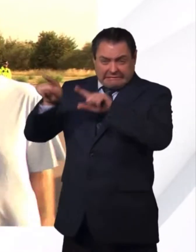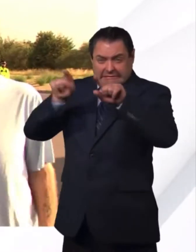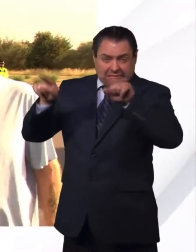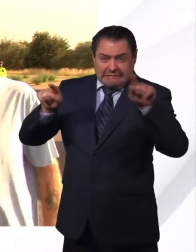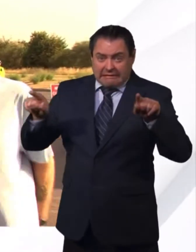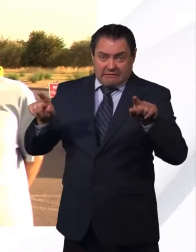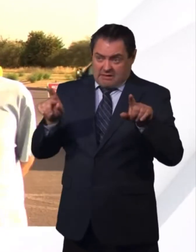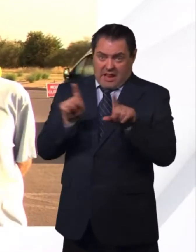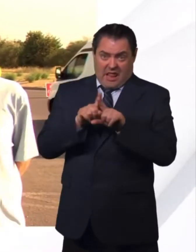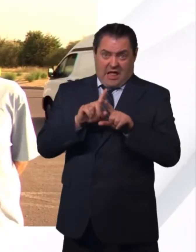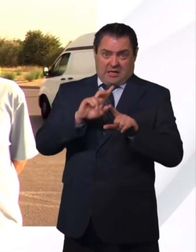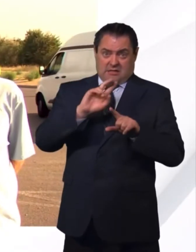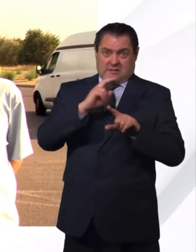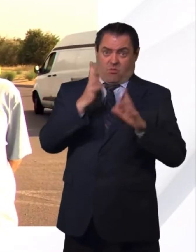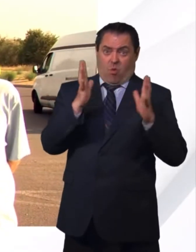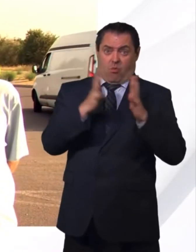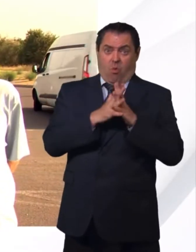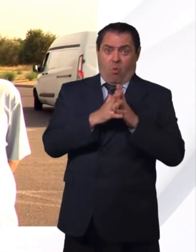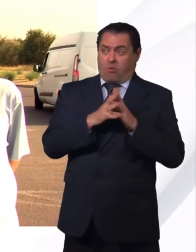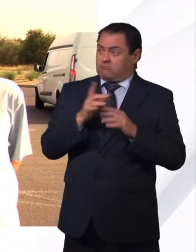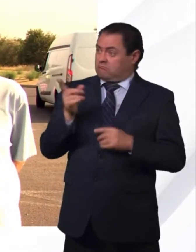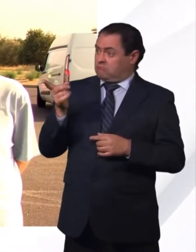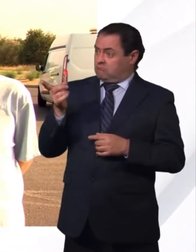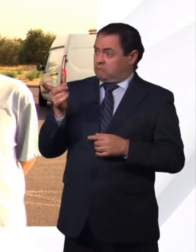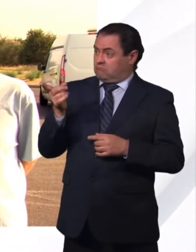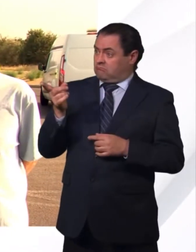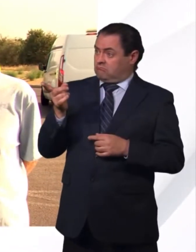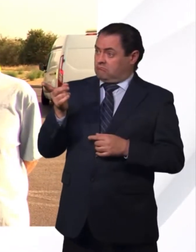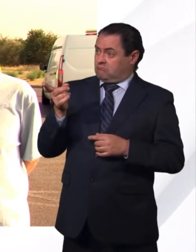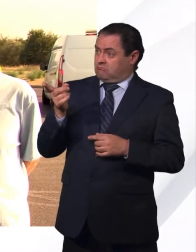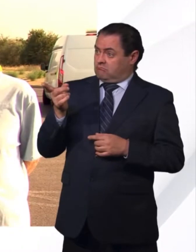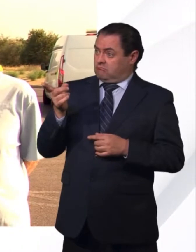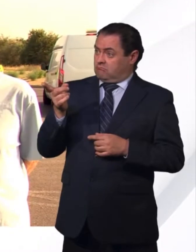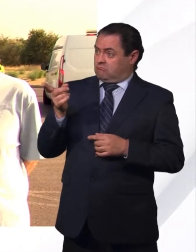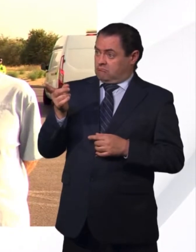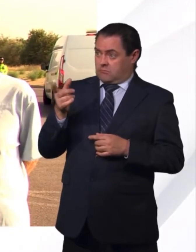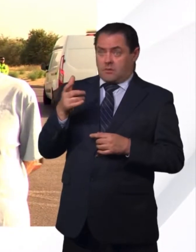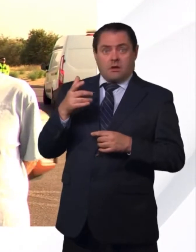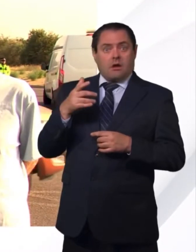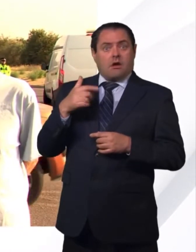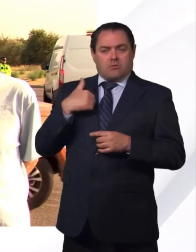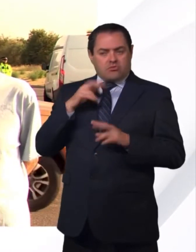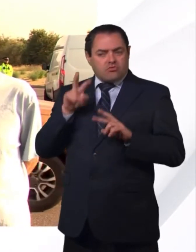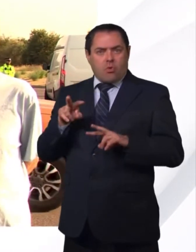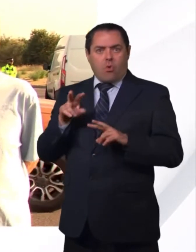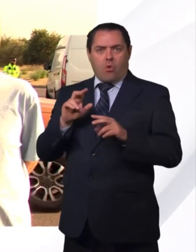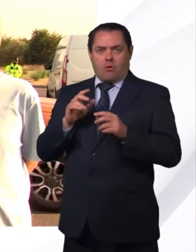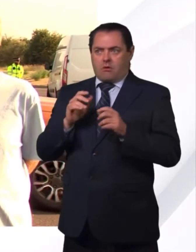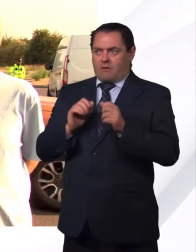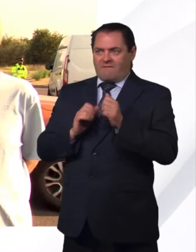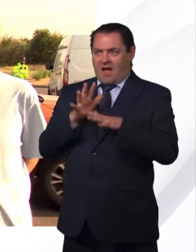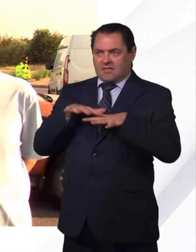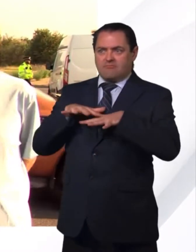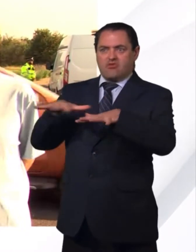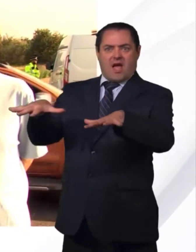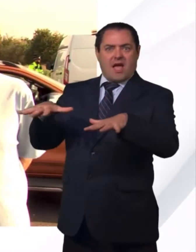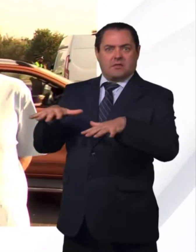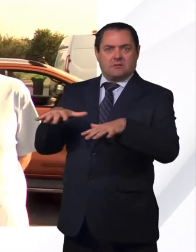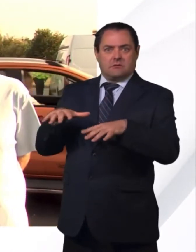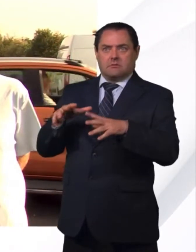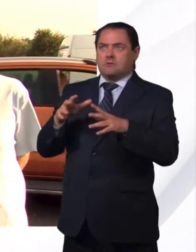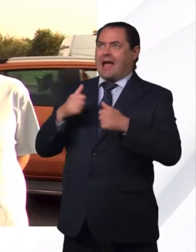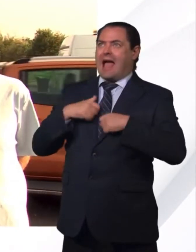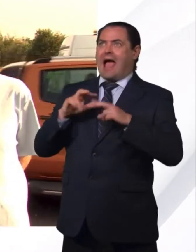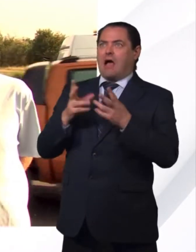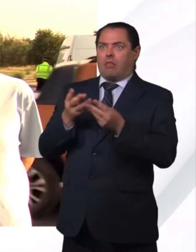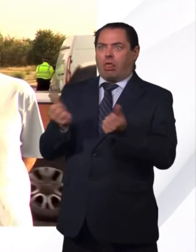five minutes they said it was unsalvageable. And by that point, when we took a step back and we saw it spread into neighbours' houses, we saw how quick it was